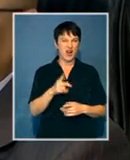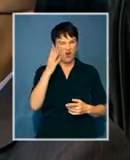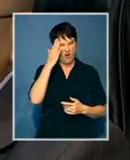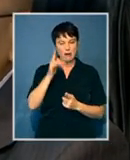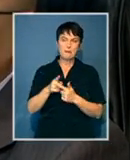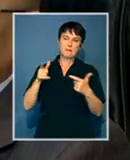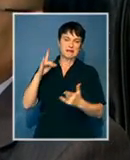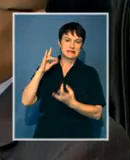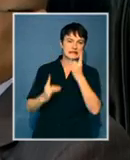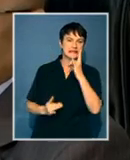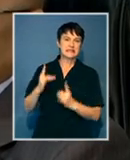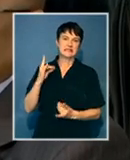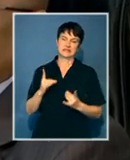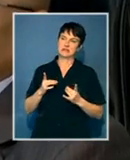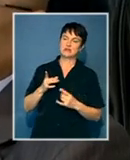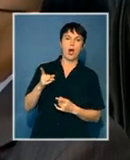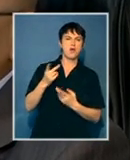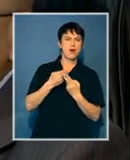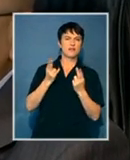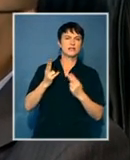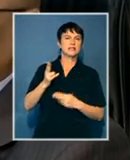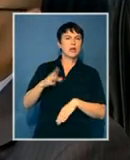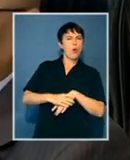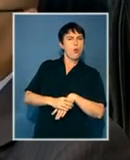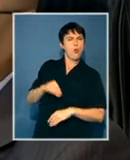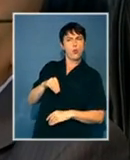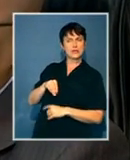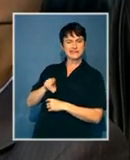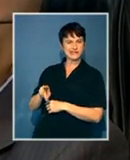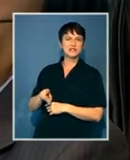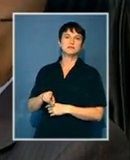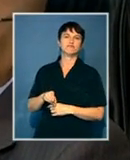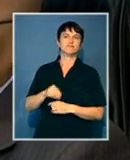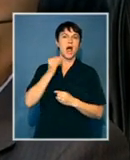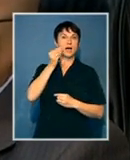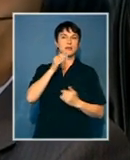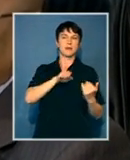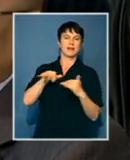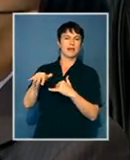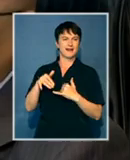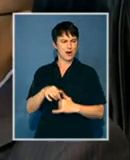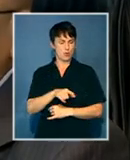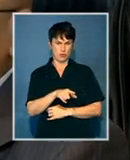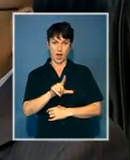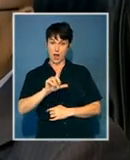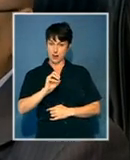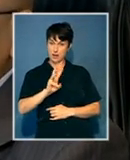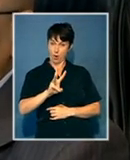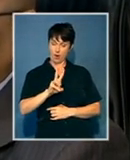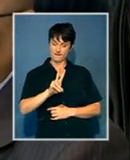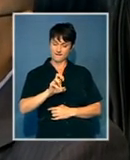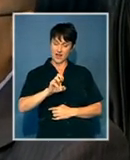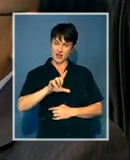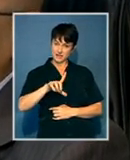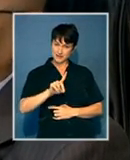cities, in the big, well-established universities to come out to the low field of Mpumalanga to start up